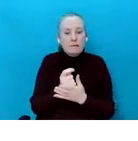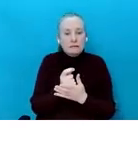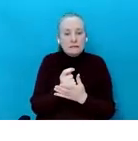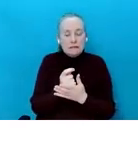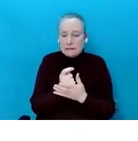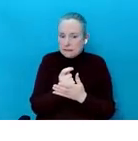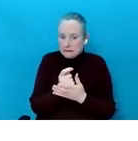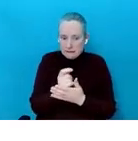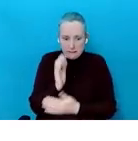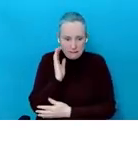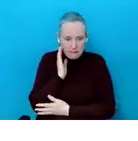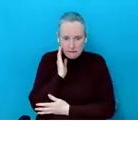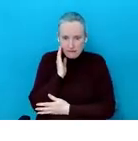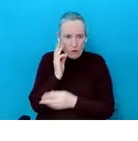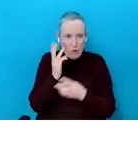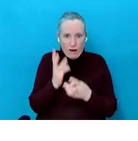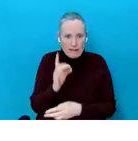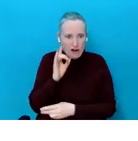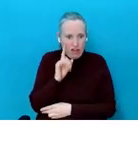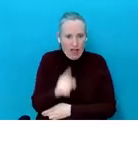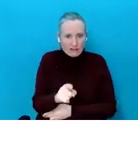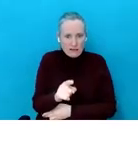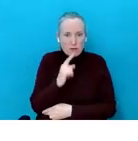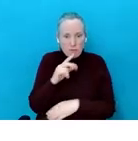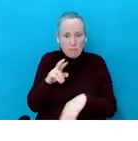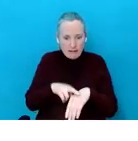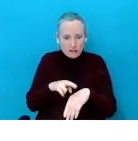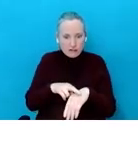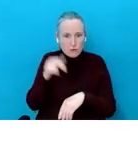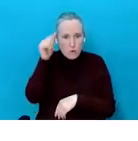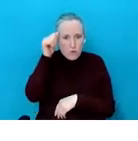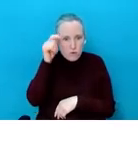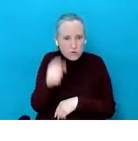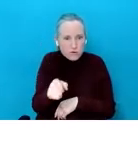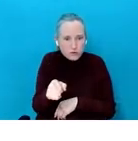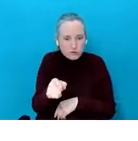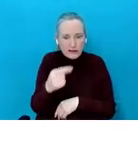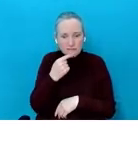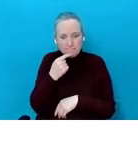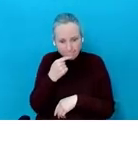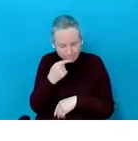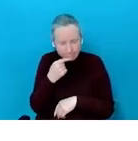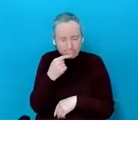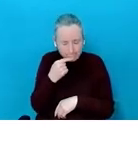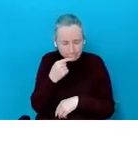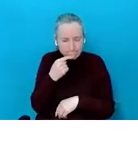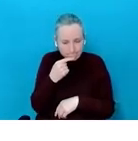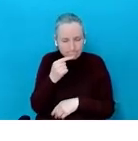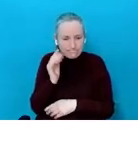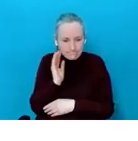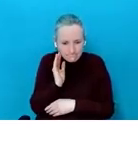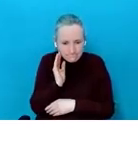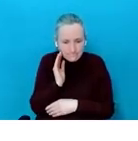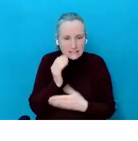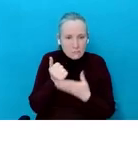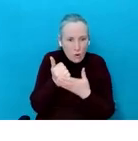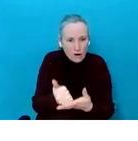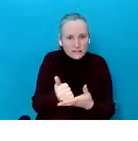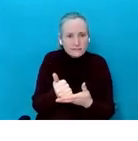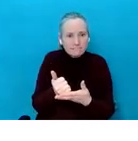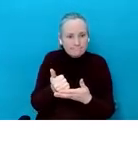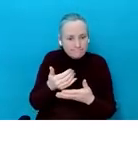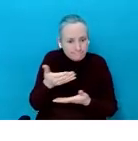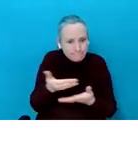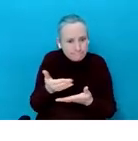but aren't you better hearing them? You know, and listening to them and being there for them. So